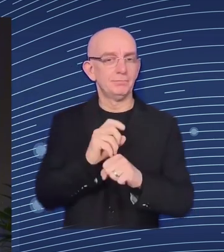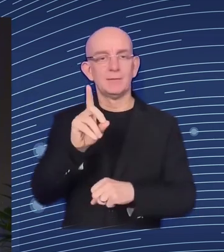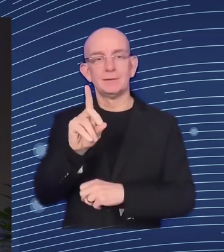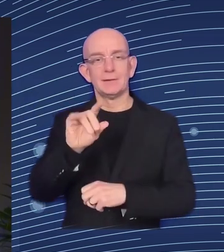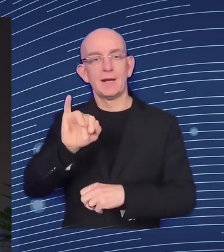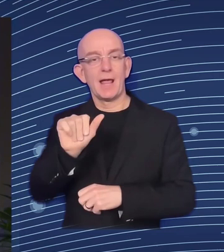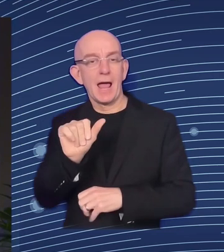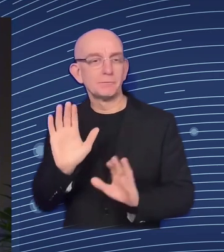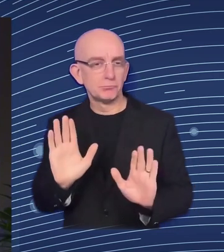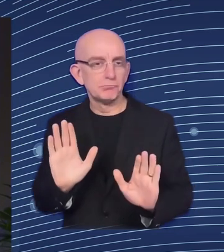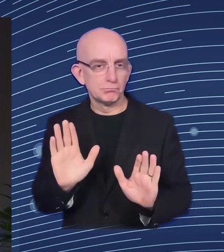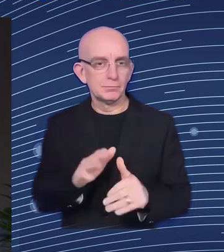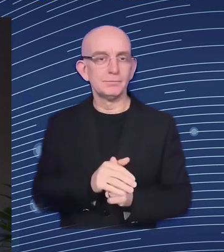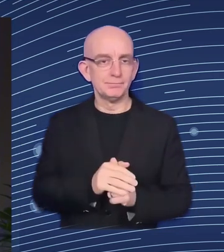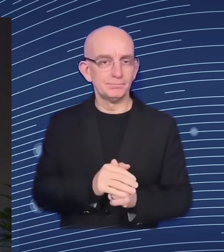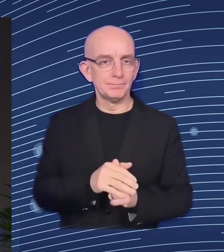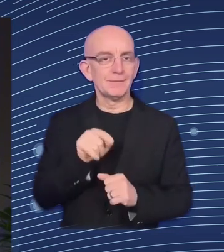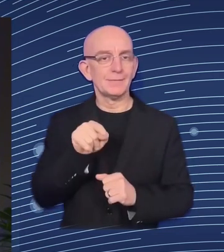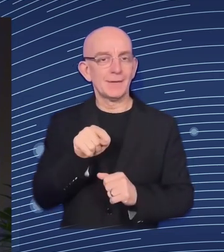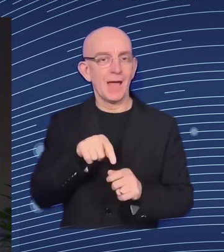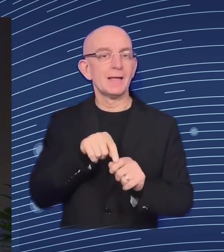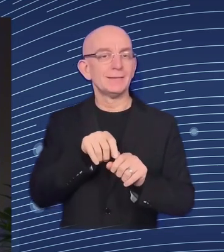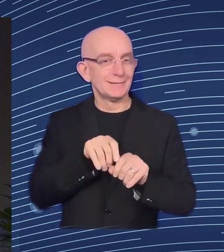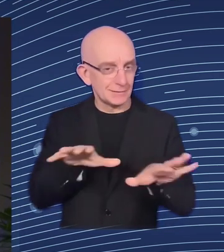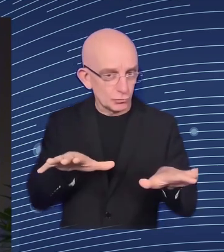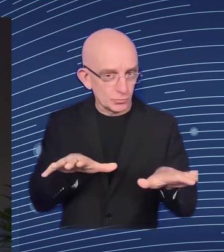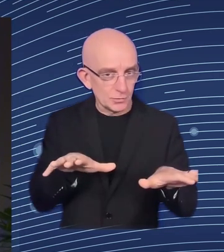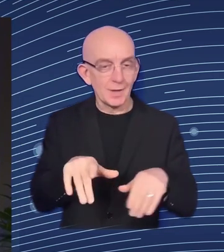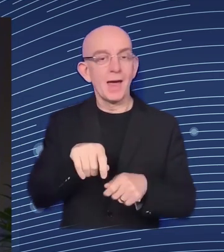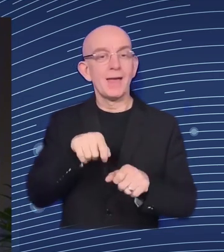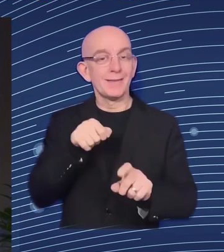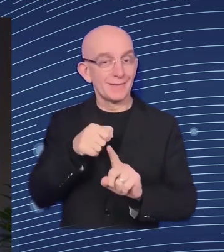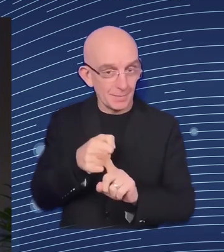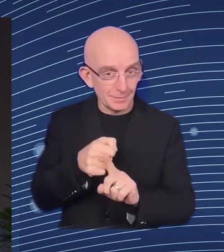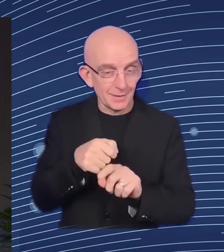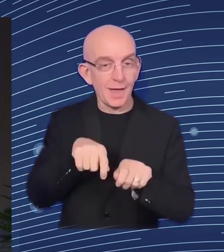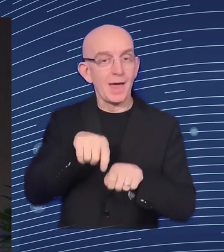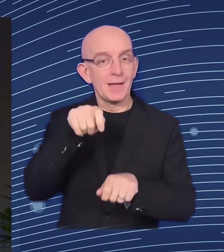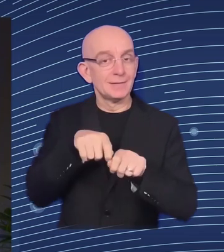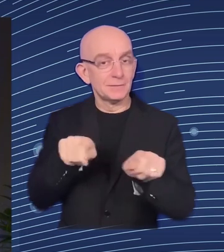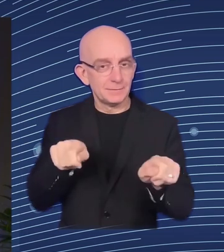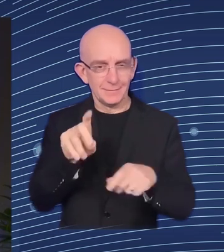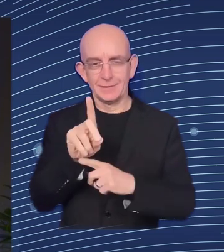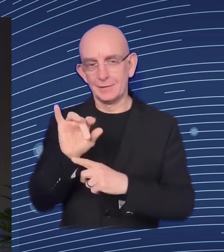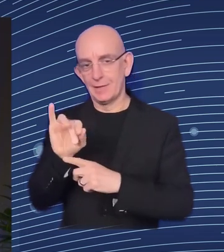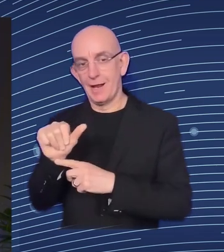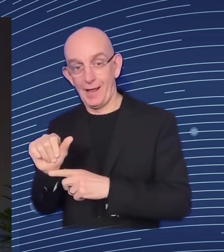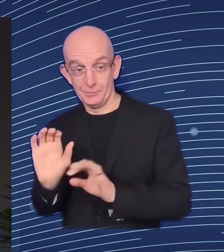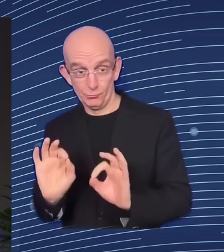What is this DIA? It is an analysis